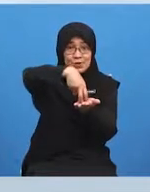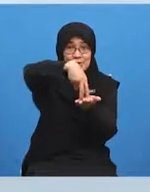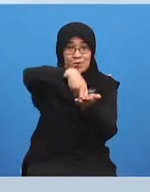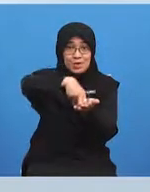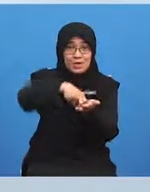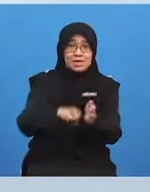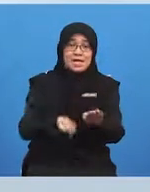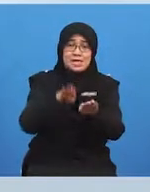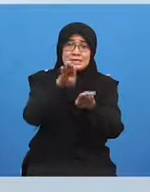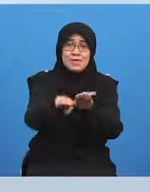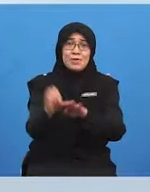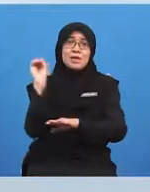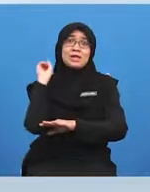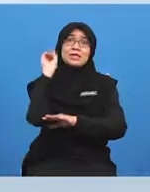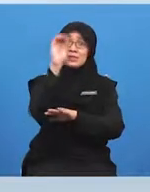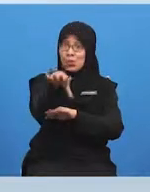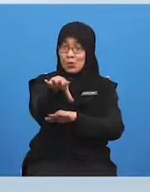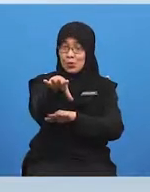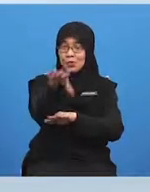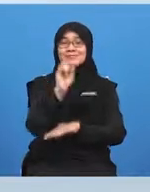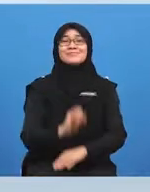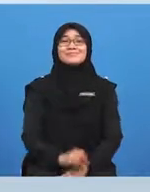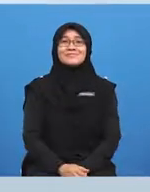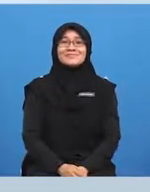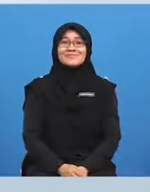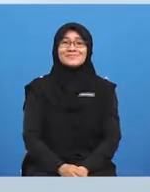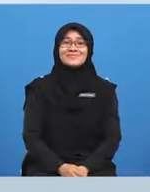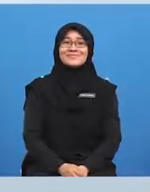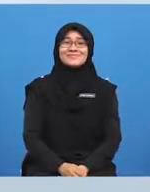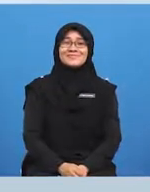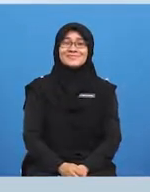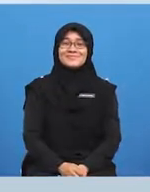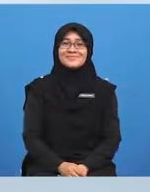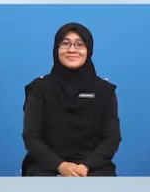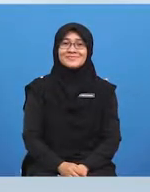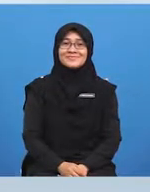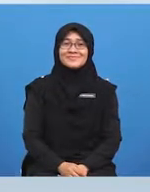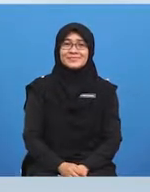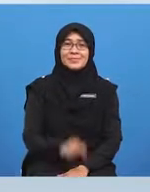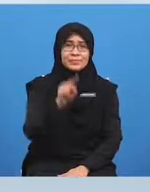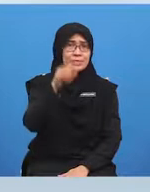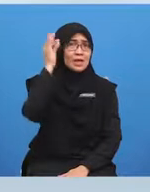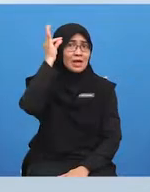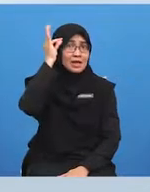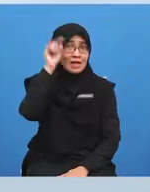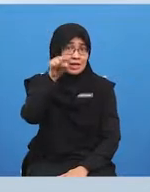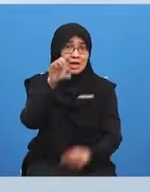one one step over and throw well done boys and girls do you think you can do it